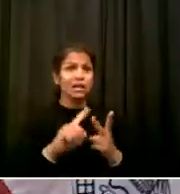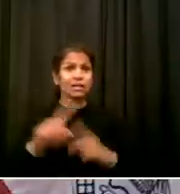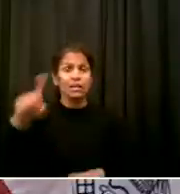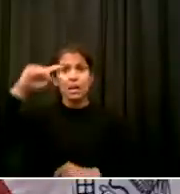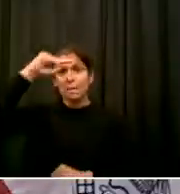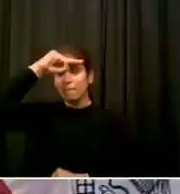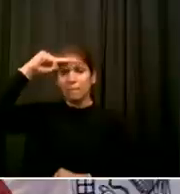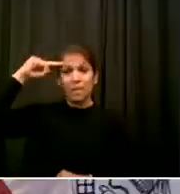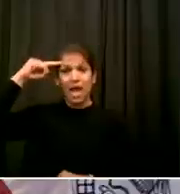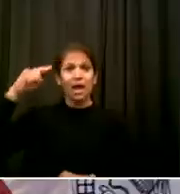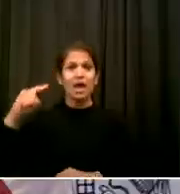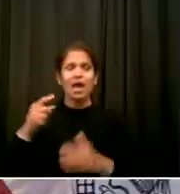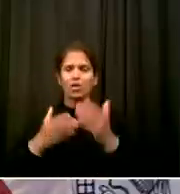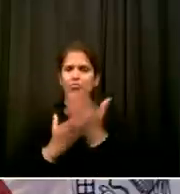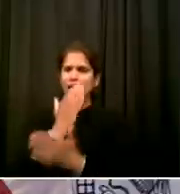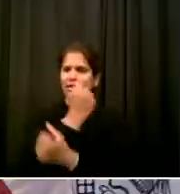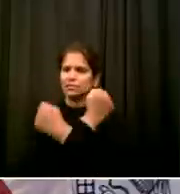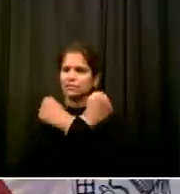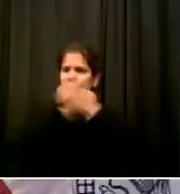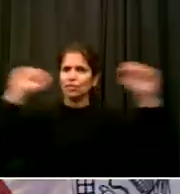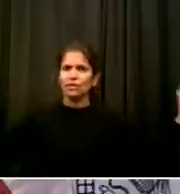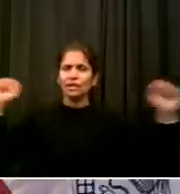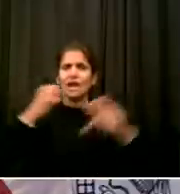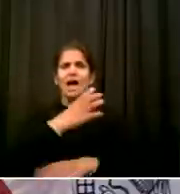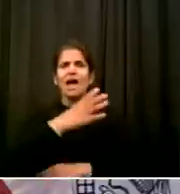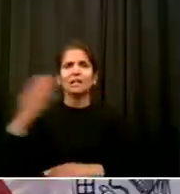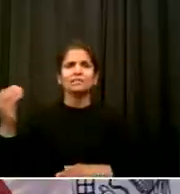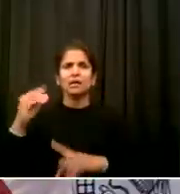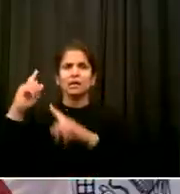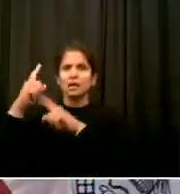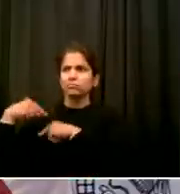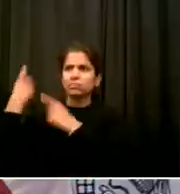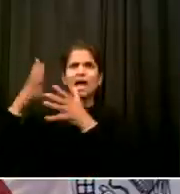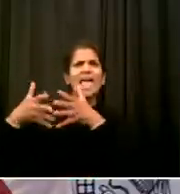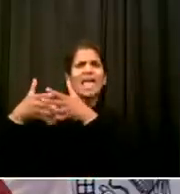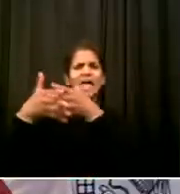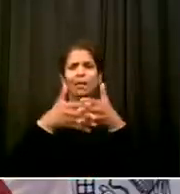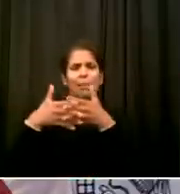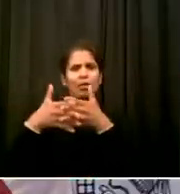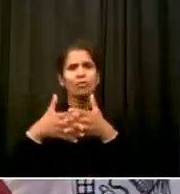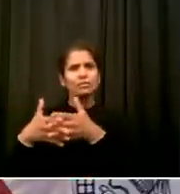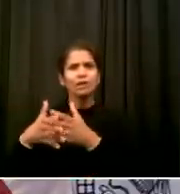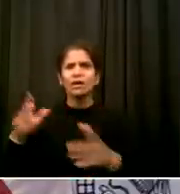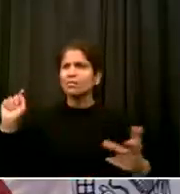this country or our forbearers experienced in the 1950s and 60s with the civil rights movement